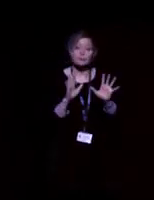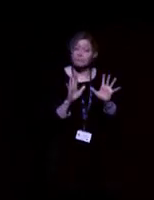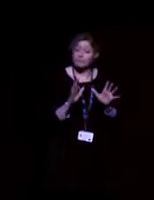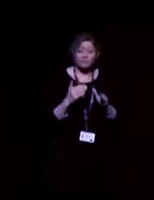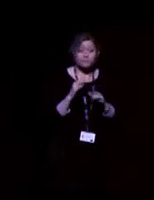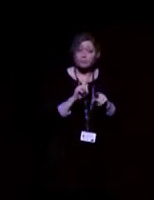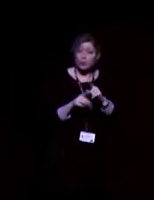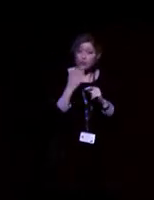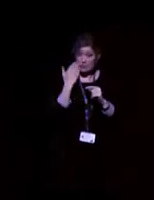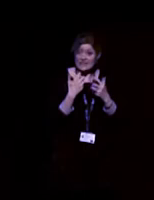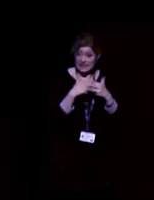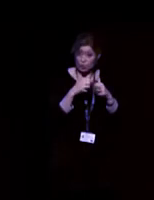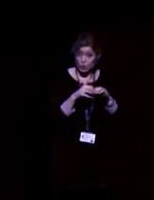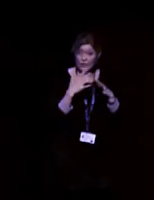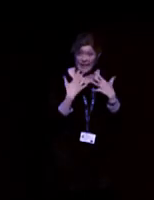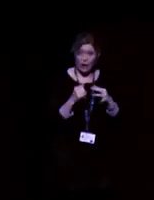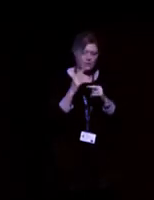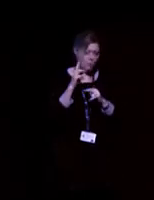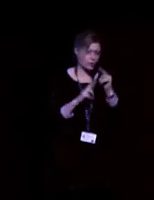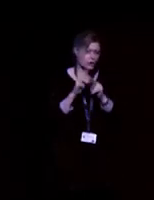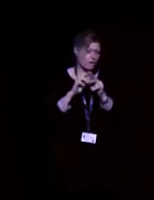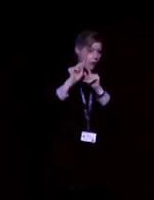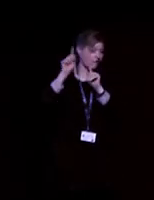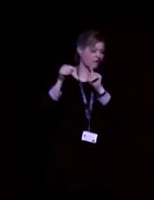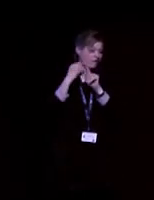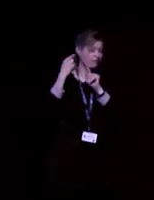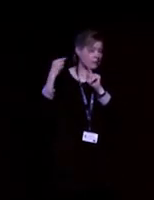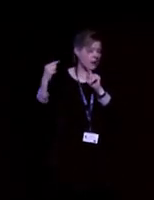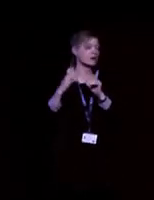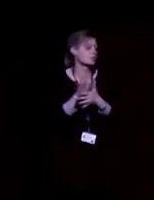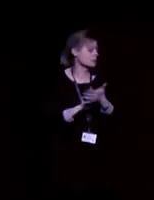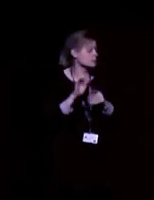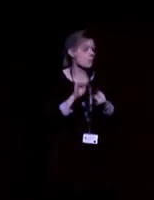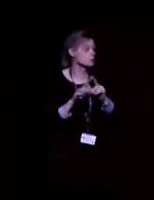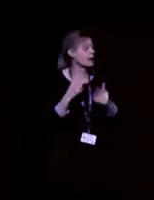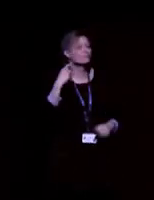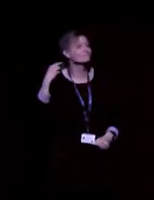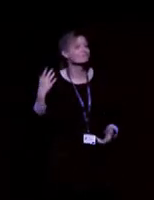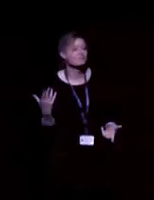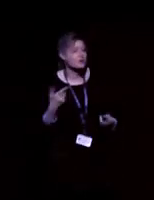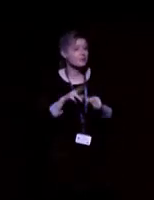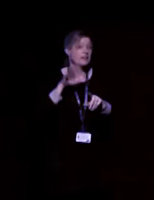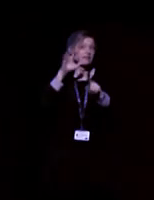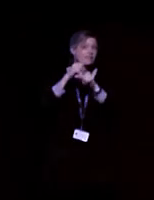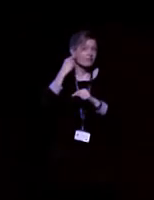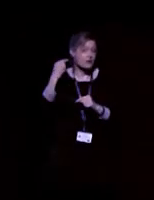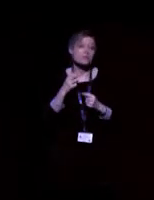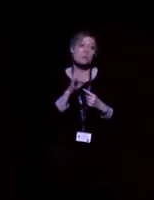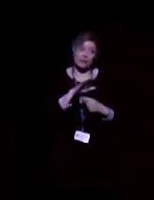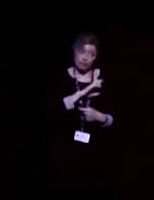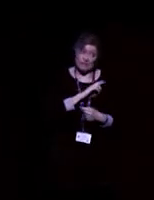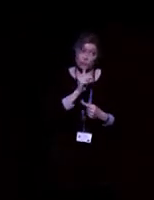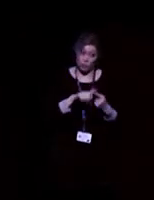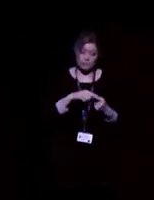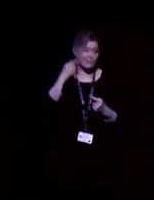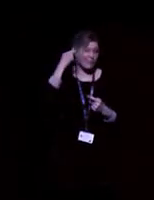very few hearing aids will whistle. And if you do hear a whistling hearing aid, the main calls will usually be waxed in